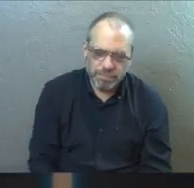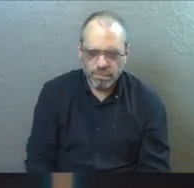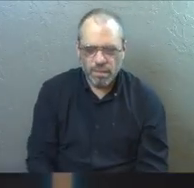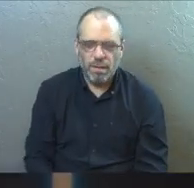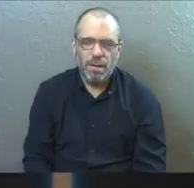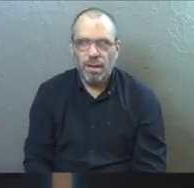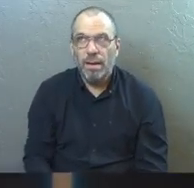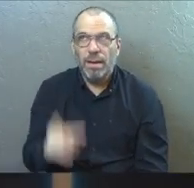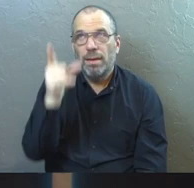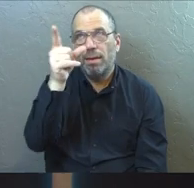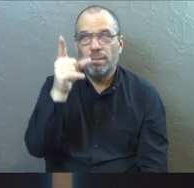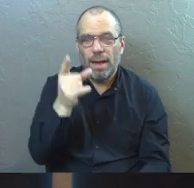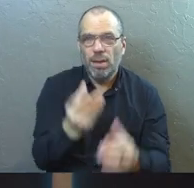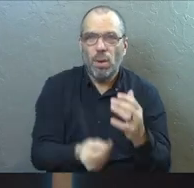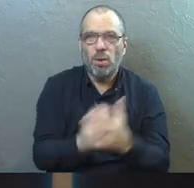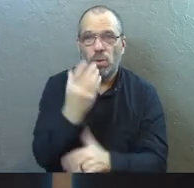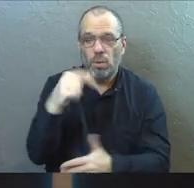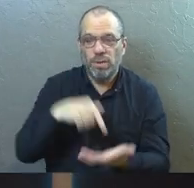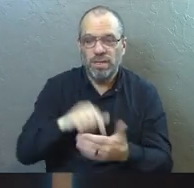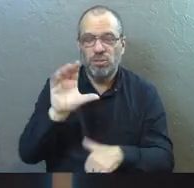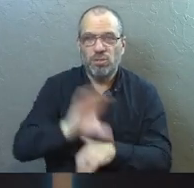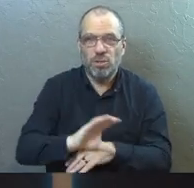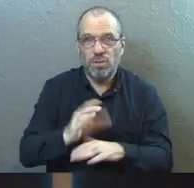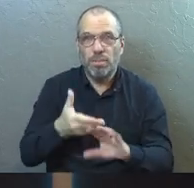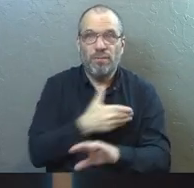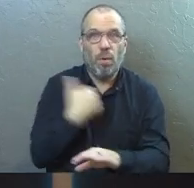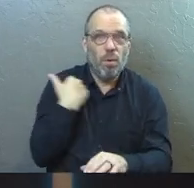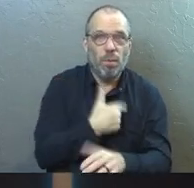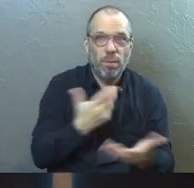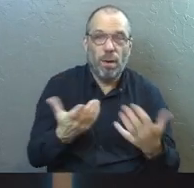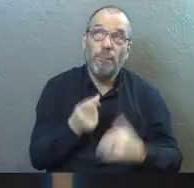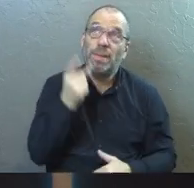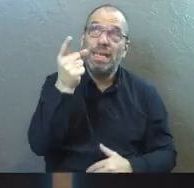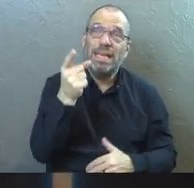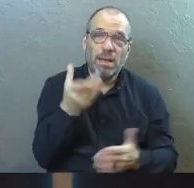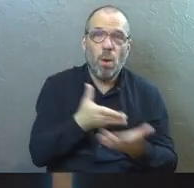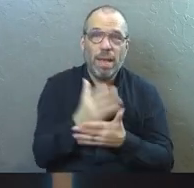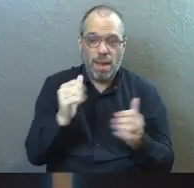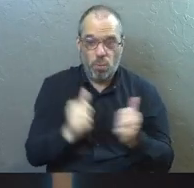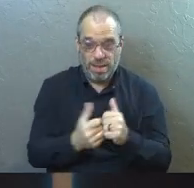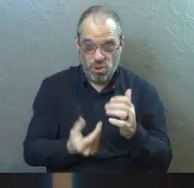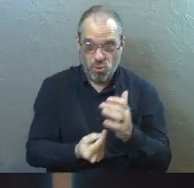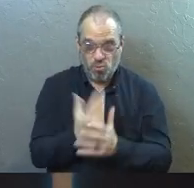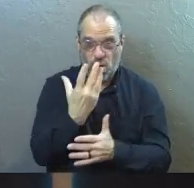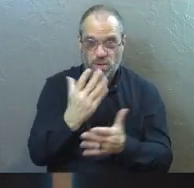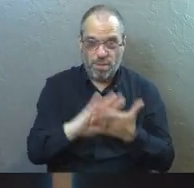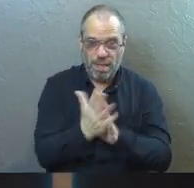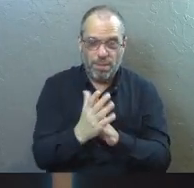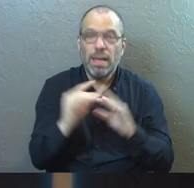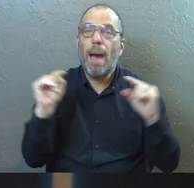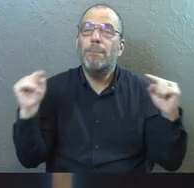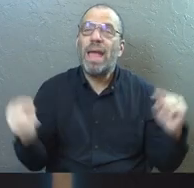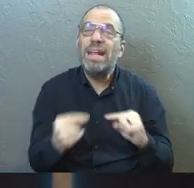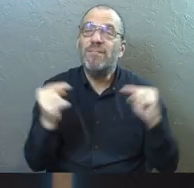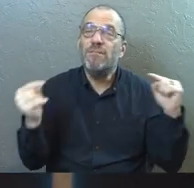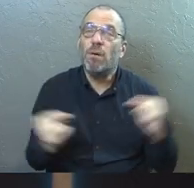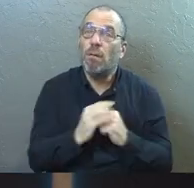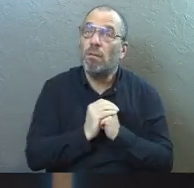He might want to grow us sooner. He might be okay with that growth being a painful process.